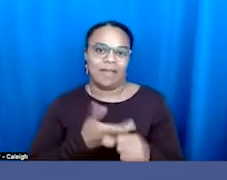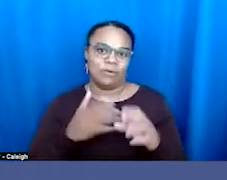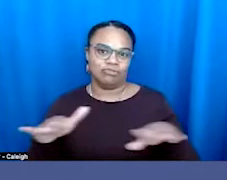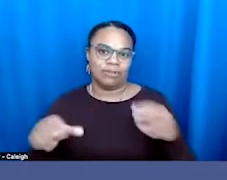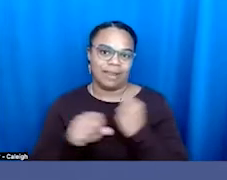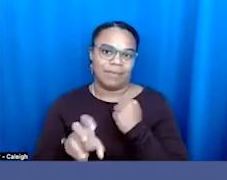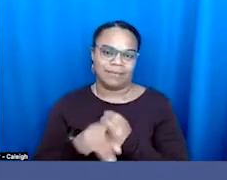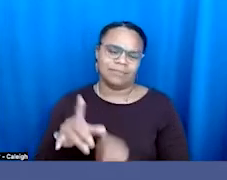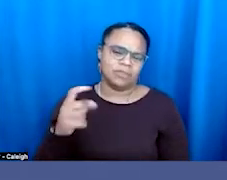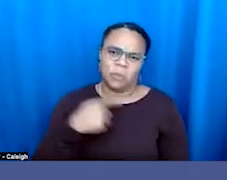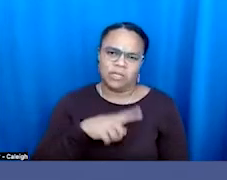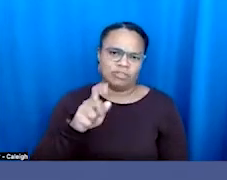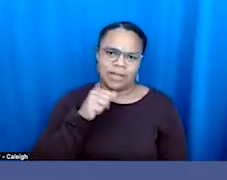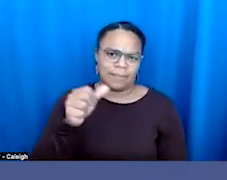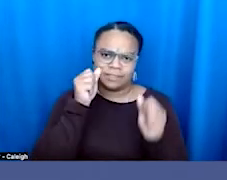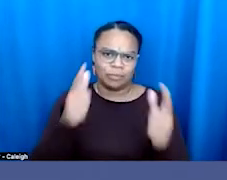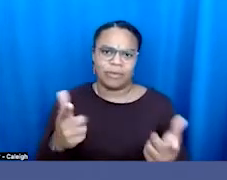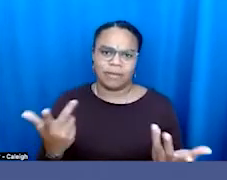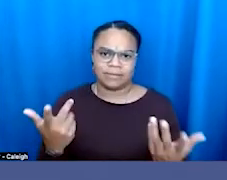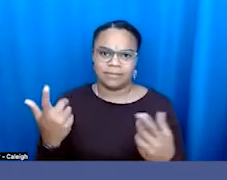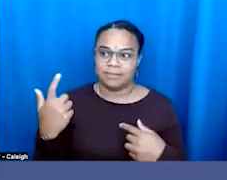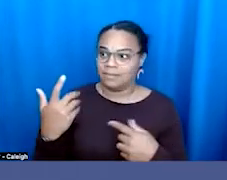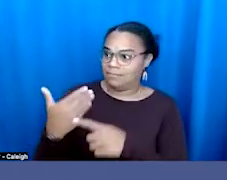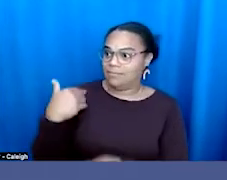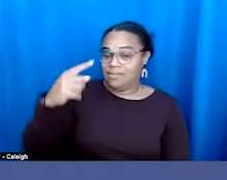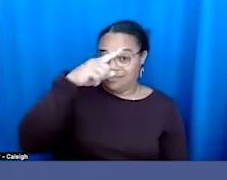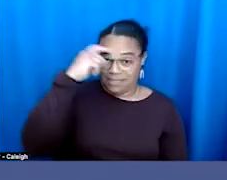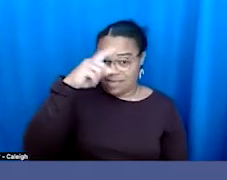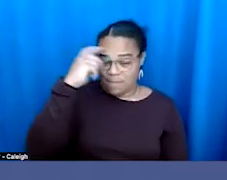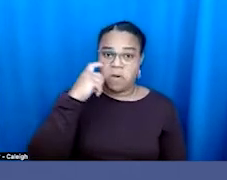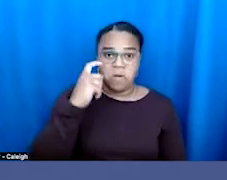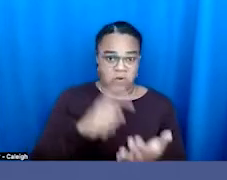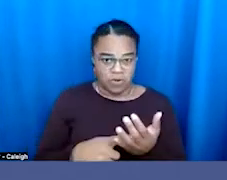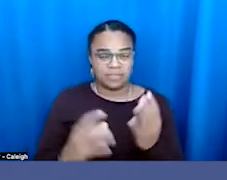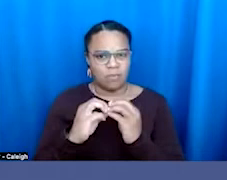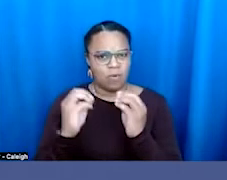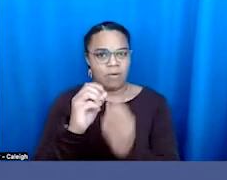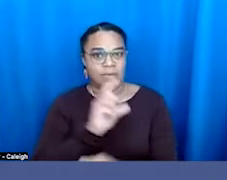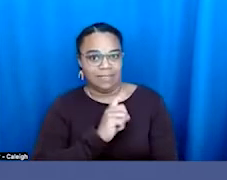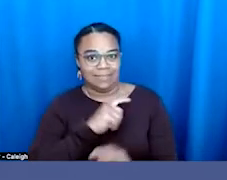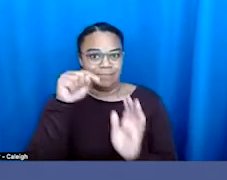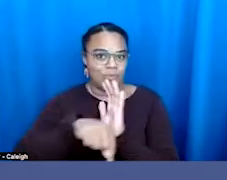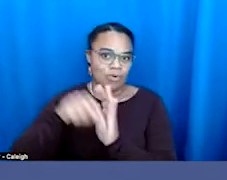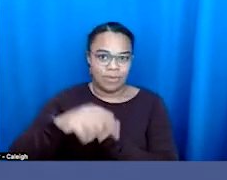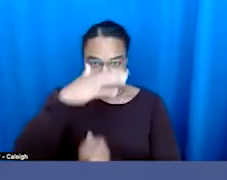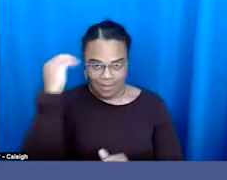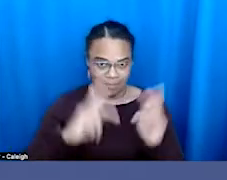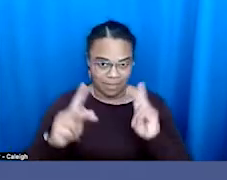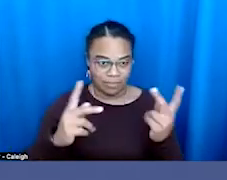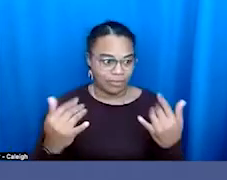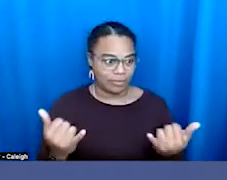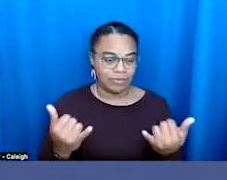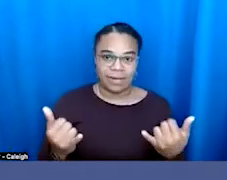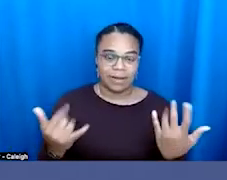summer of uprisings against police murdering Black people at a moment of, you know,